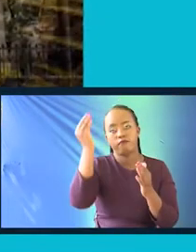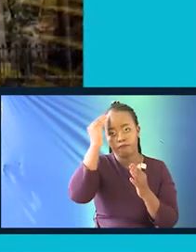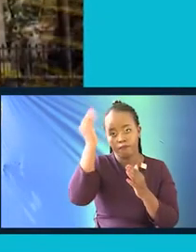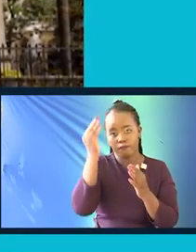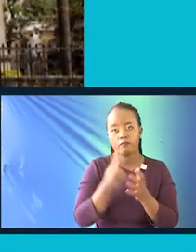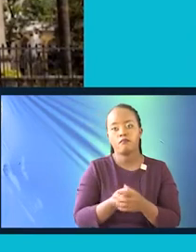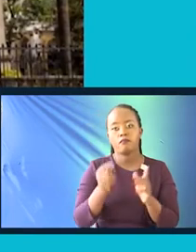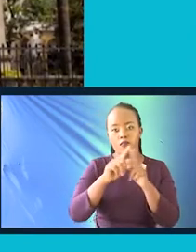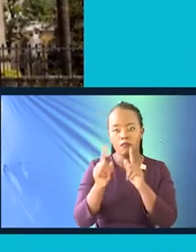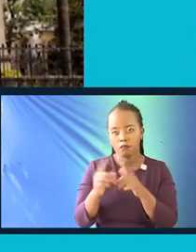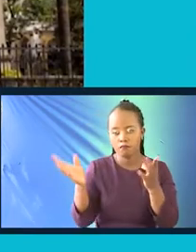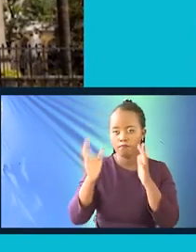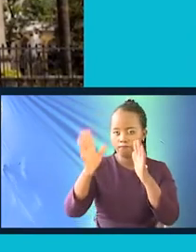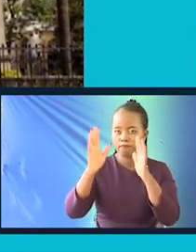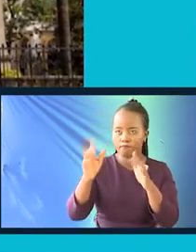hairstyle. You can clap.